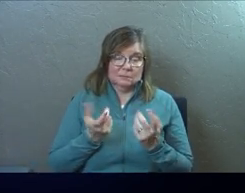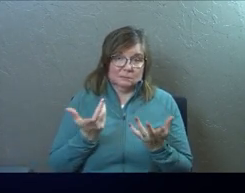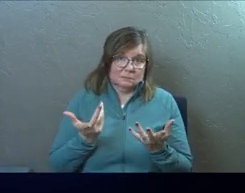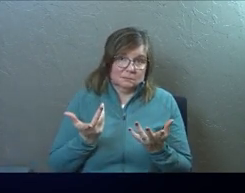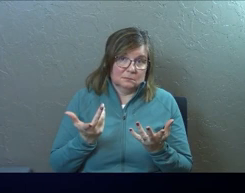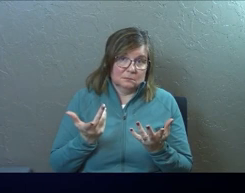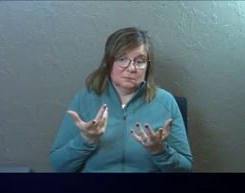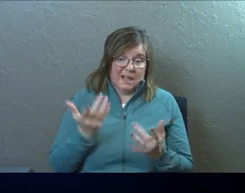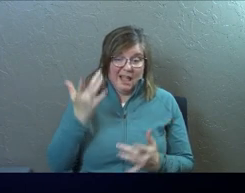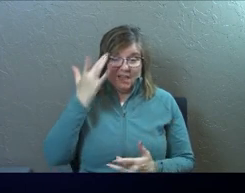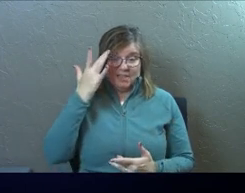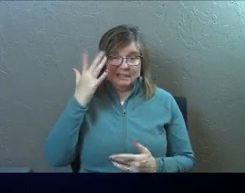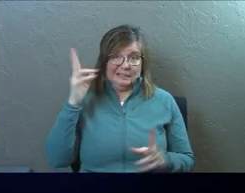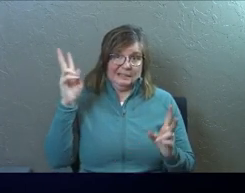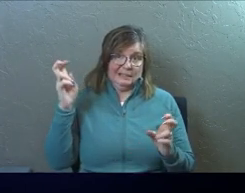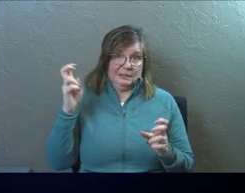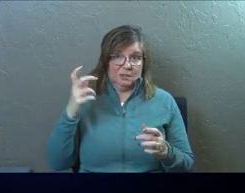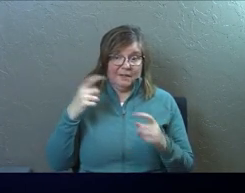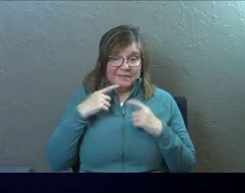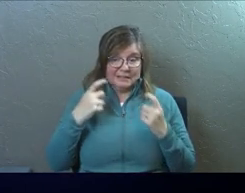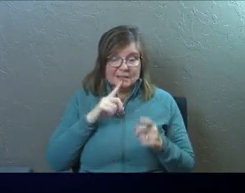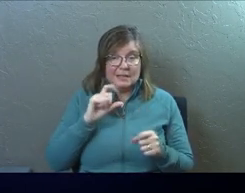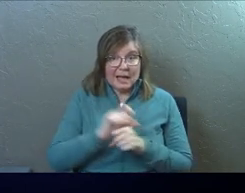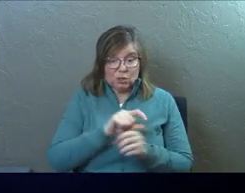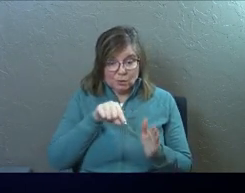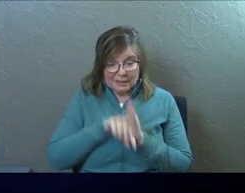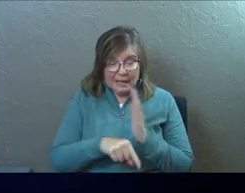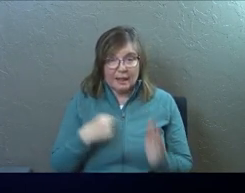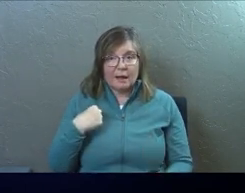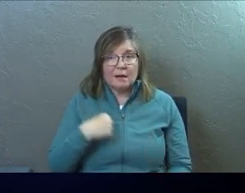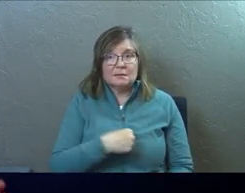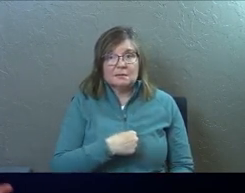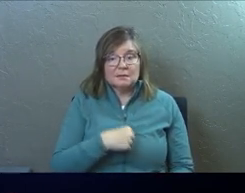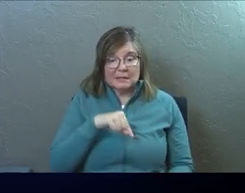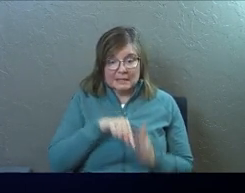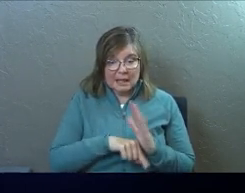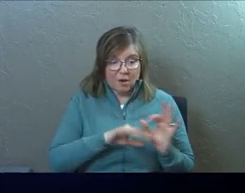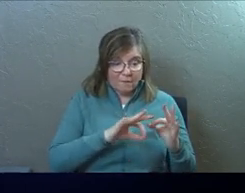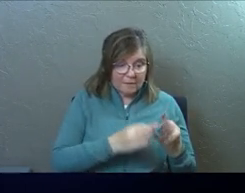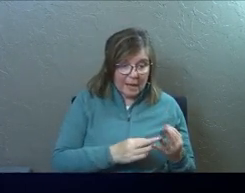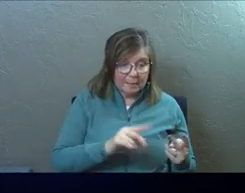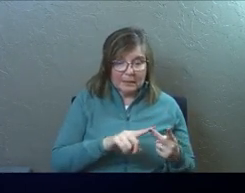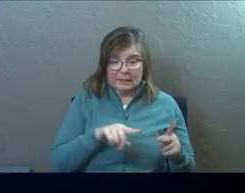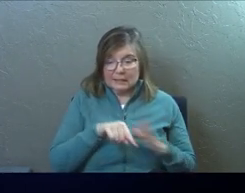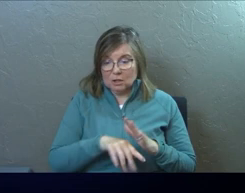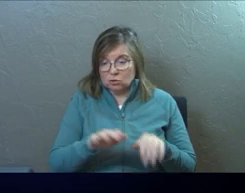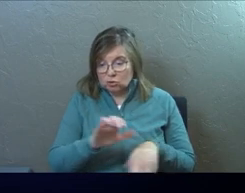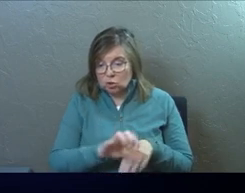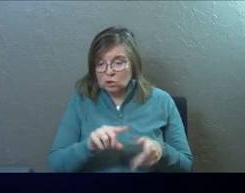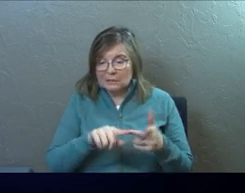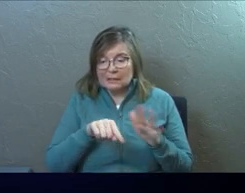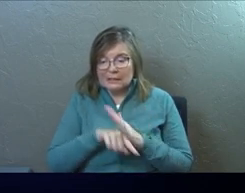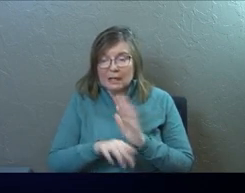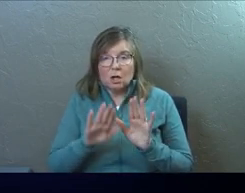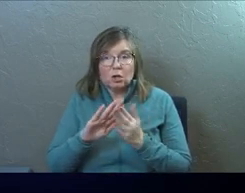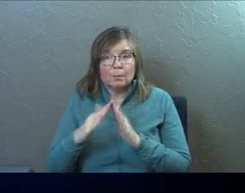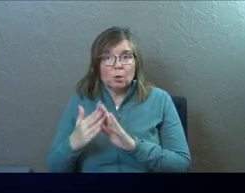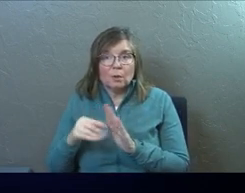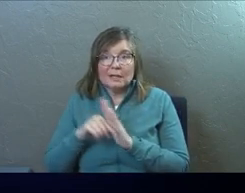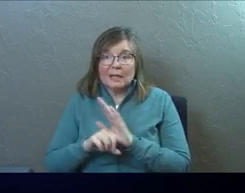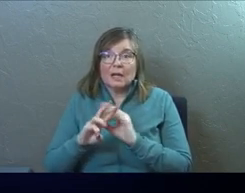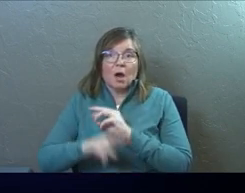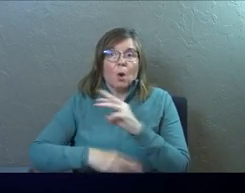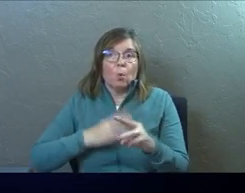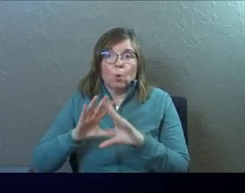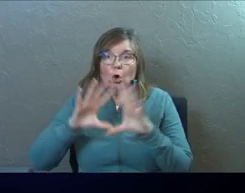And the disease, the sin, is actually killing us. It's killing our families. It's killing our churches. It's killing our communities. It's killing